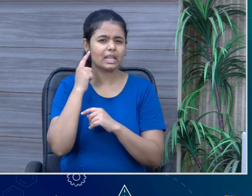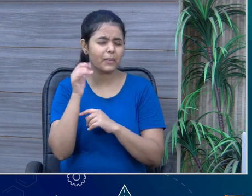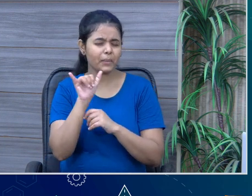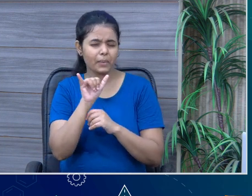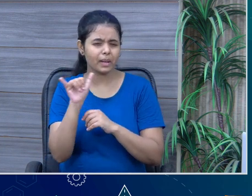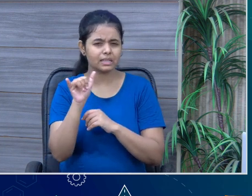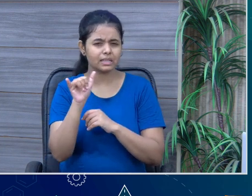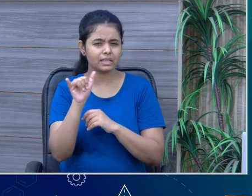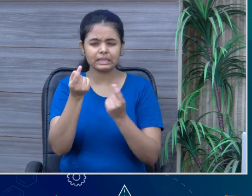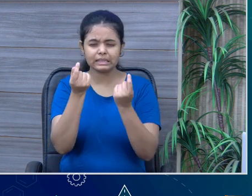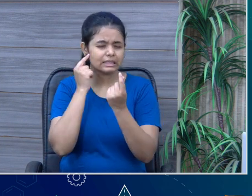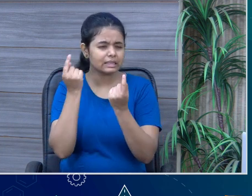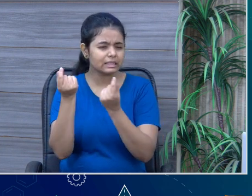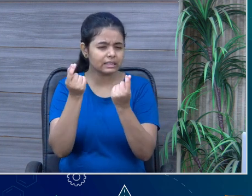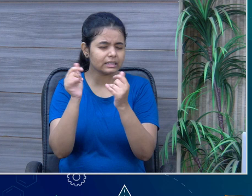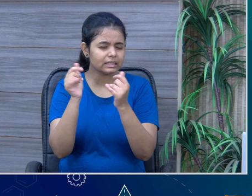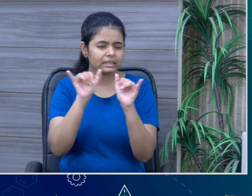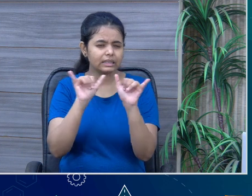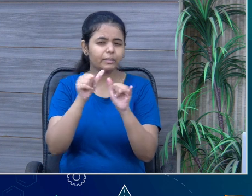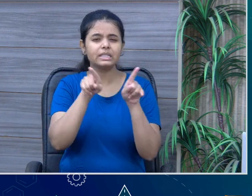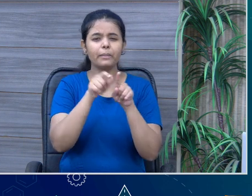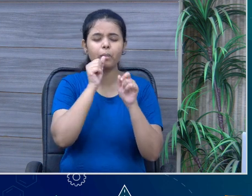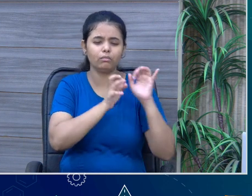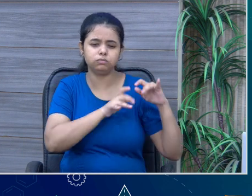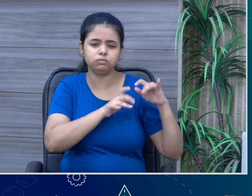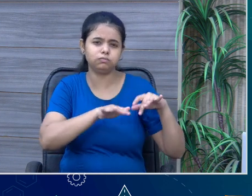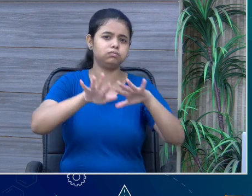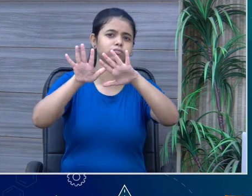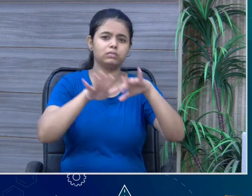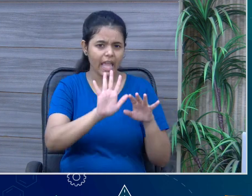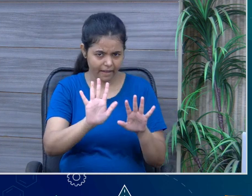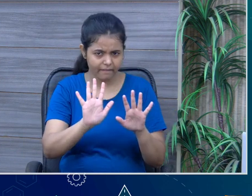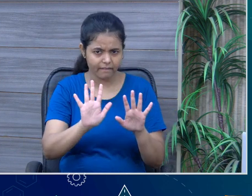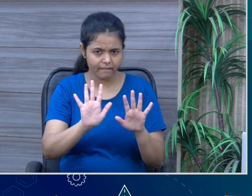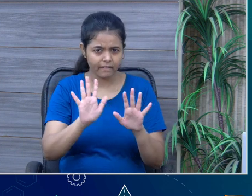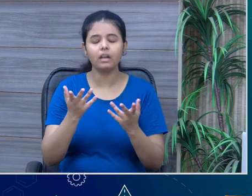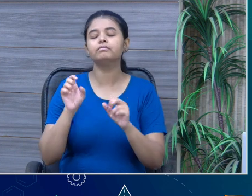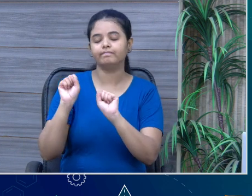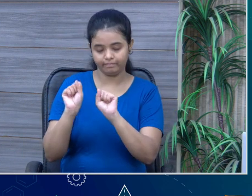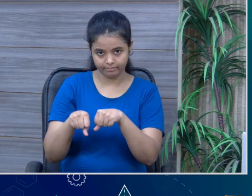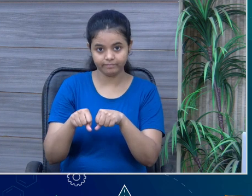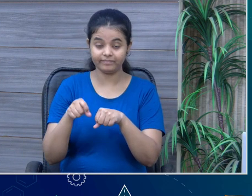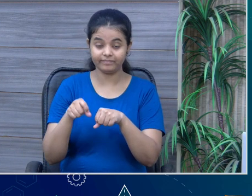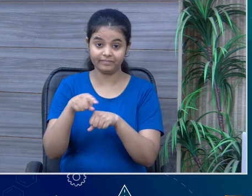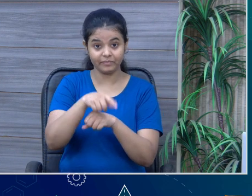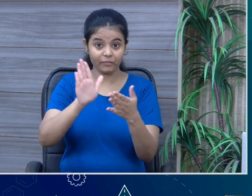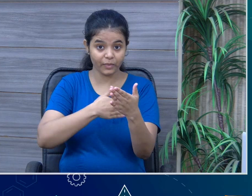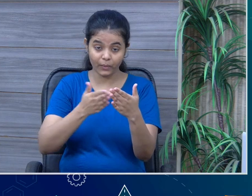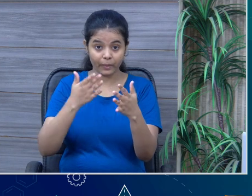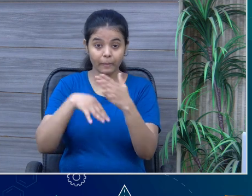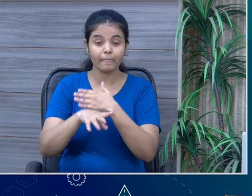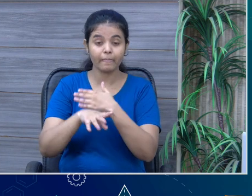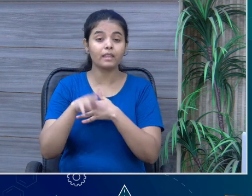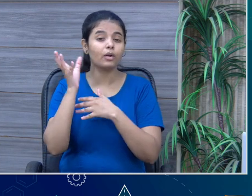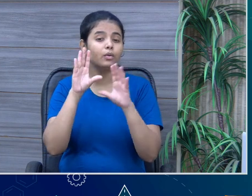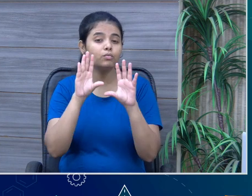inform us, which are similar to waves, the ones? Yes. Yes. In this poem, we were talking about the